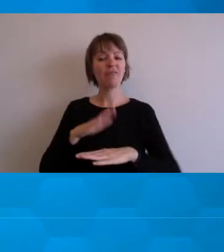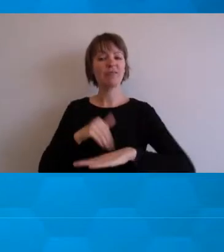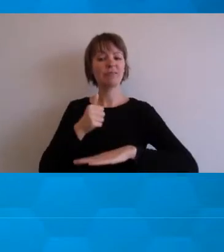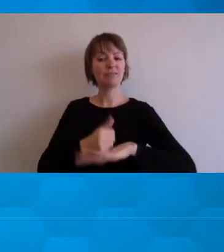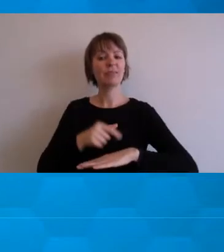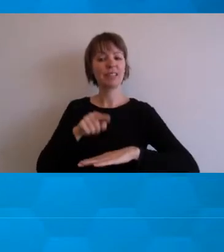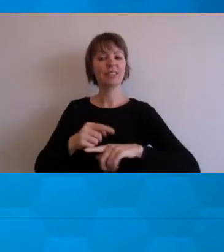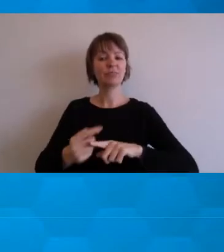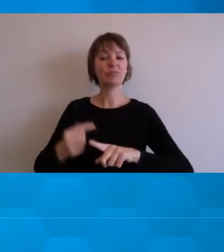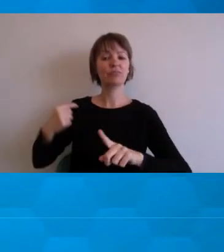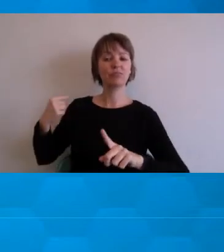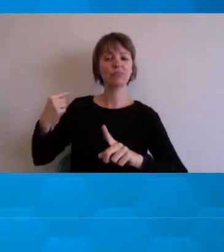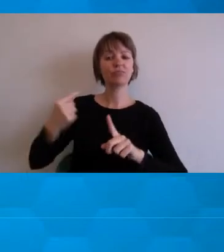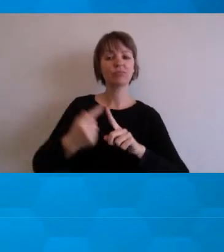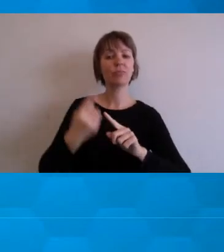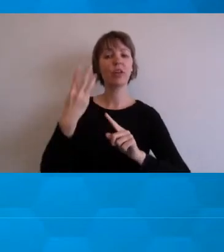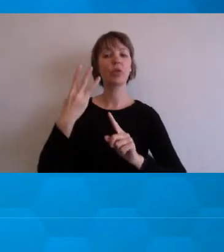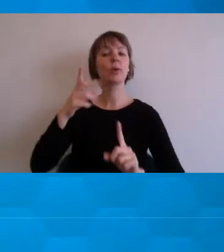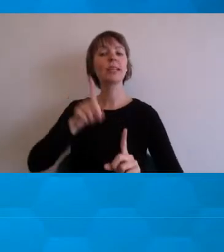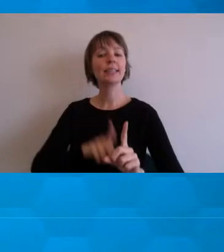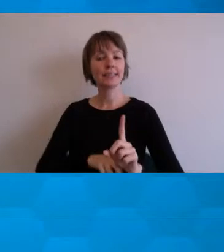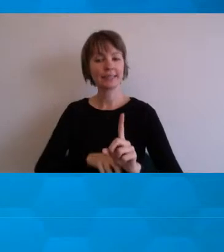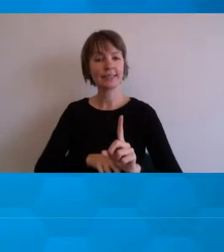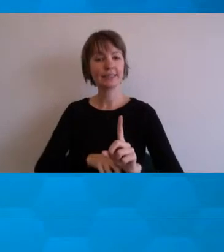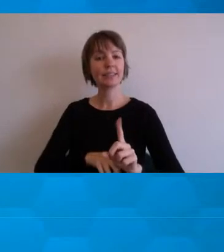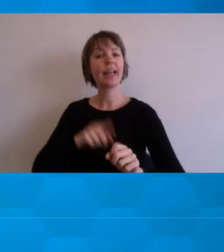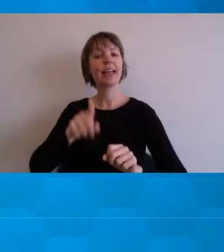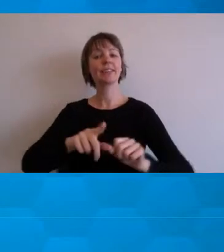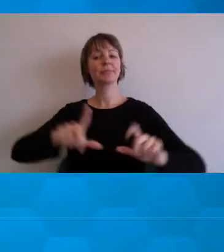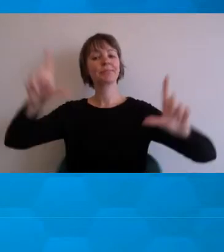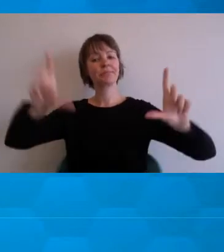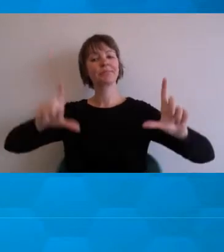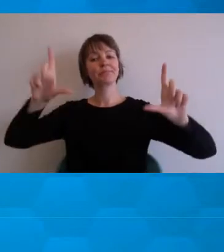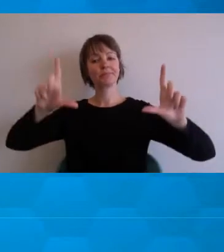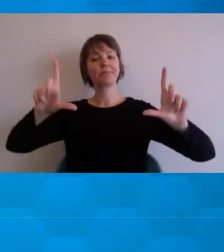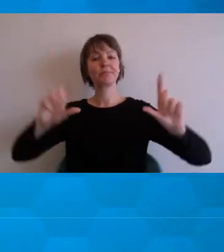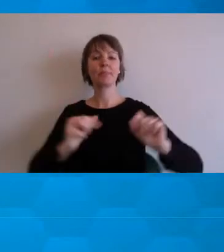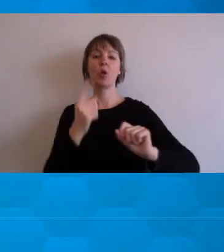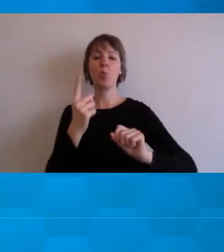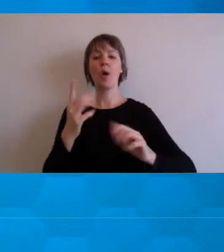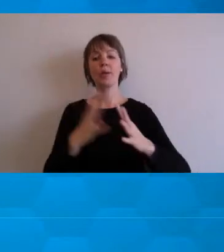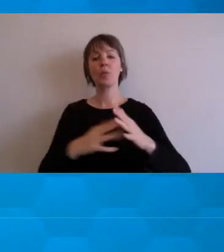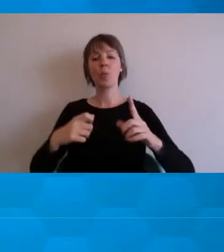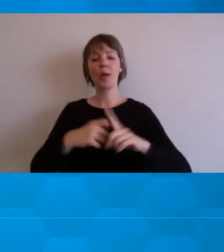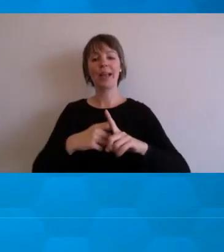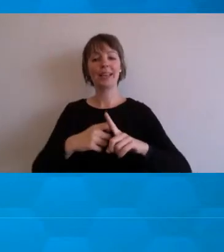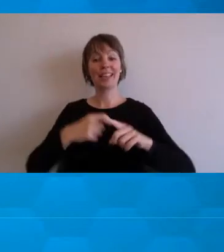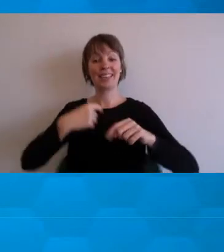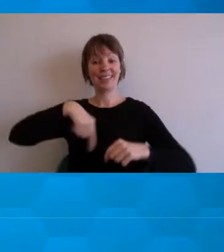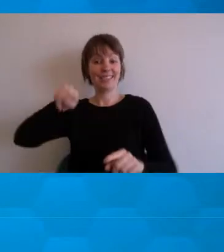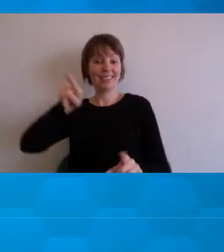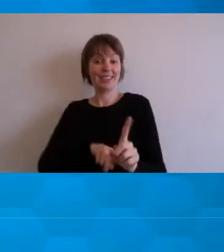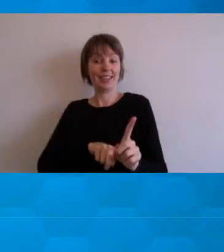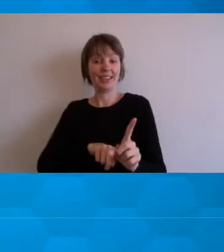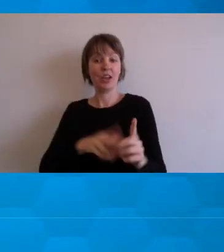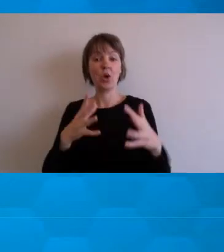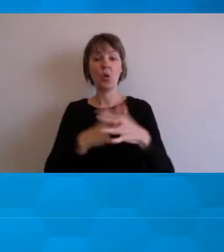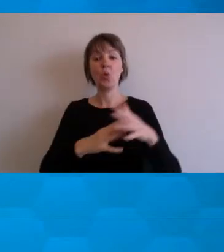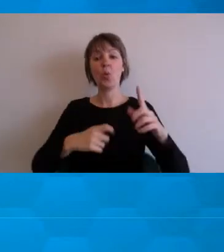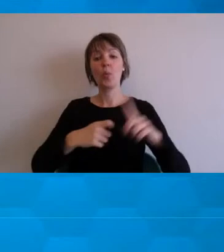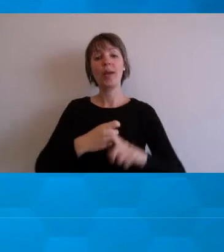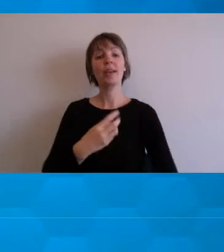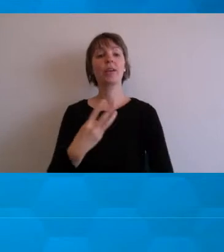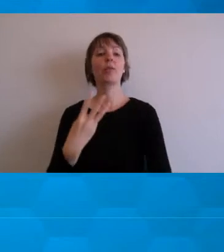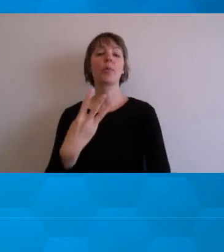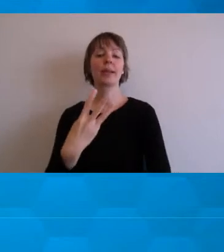years. This is a snapshot of a particular week, week three this year. So I guess what I noticed,